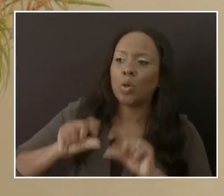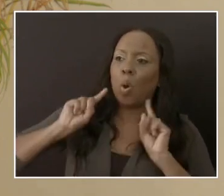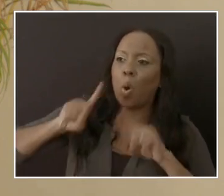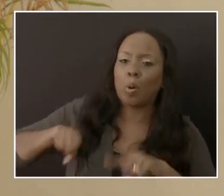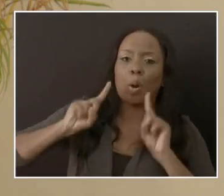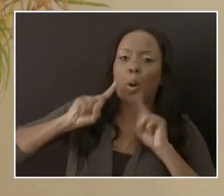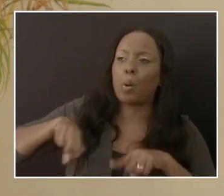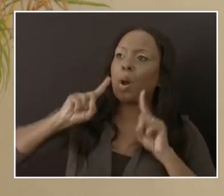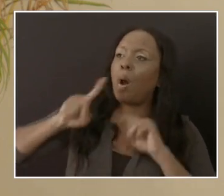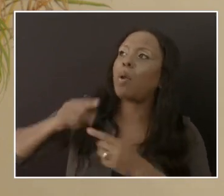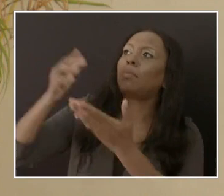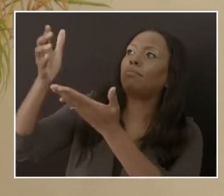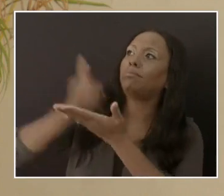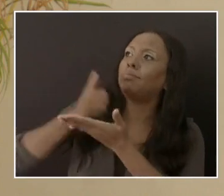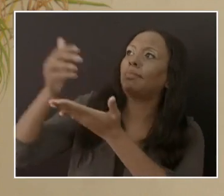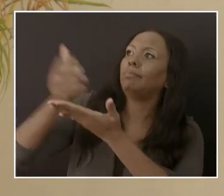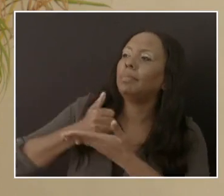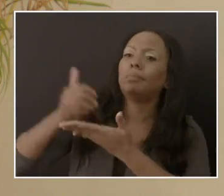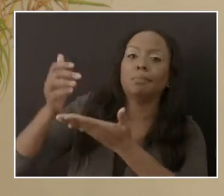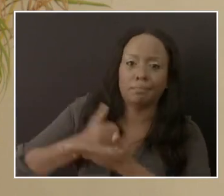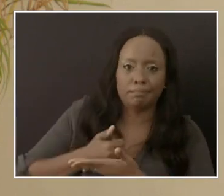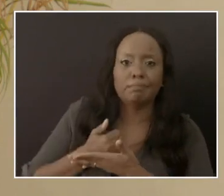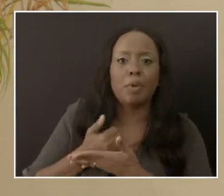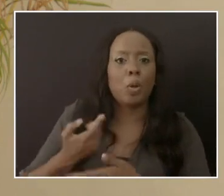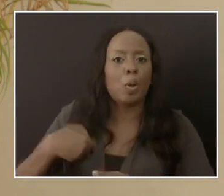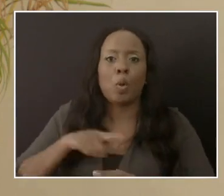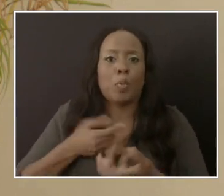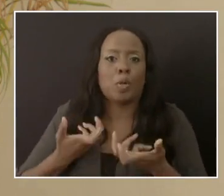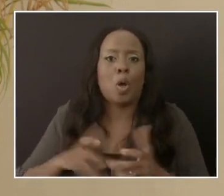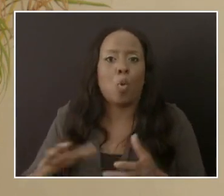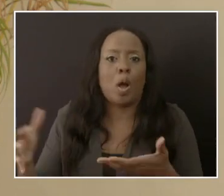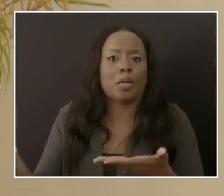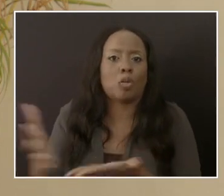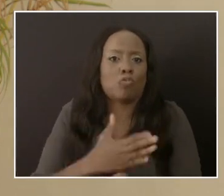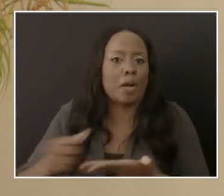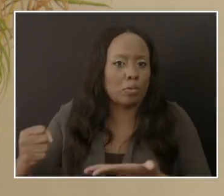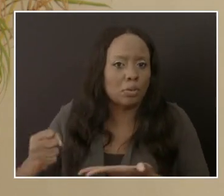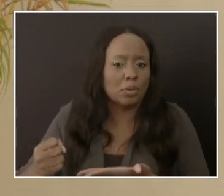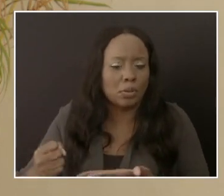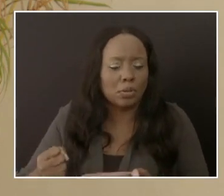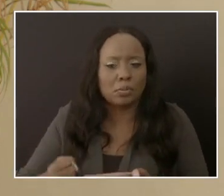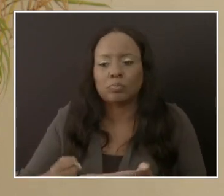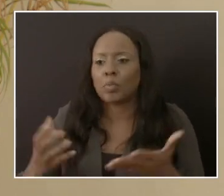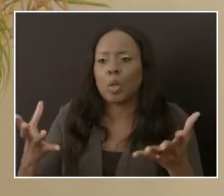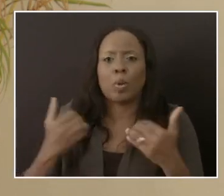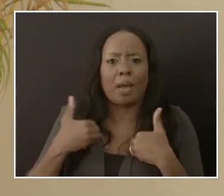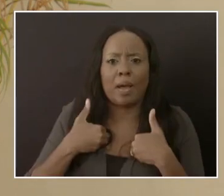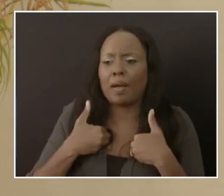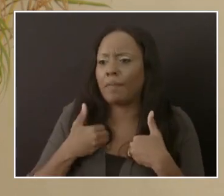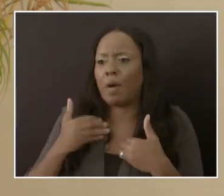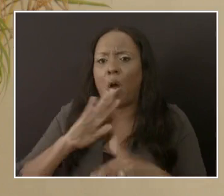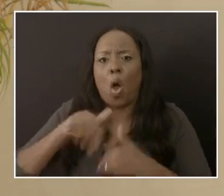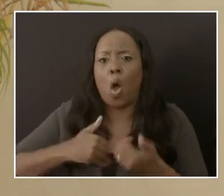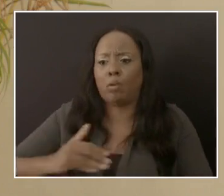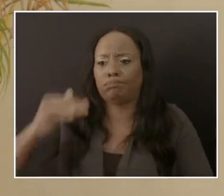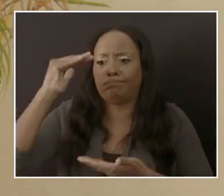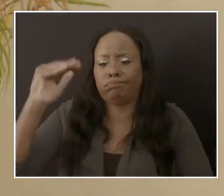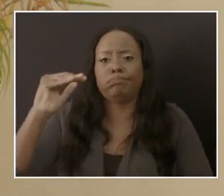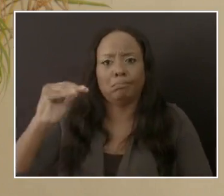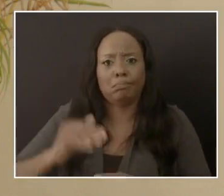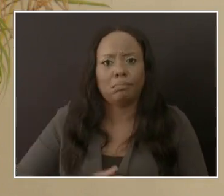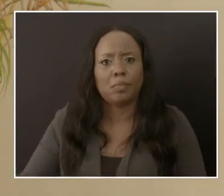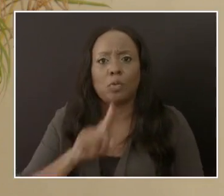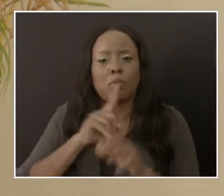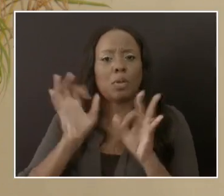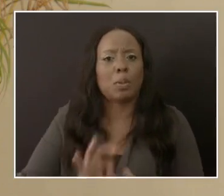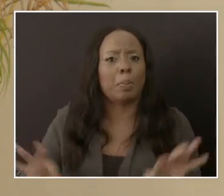January, so that we are always on top and we are always monitoring to make sure that we have a certain level of stock in the lab. But I think what is critically important for